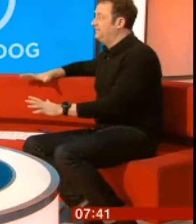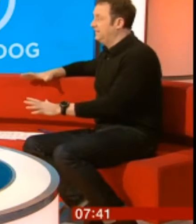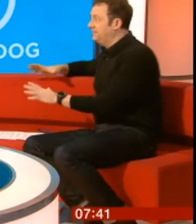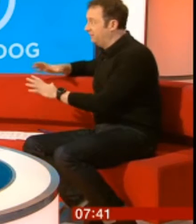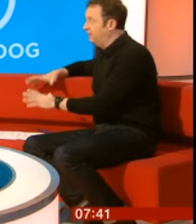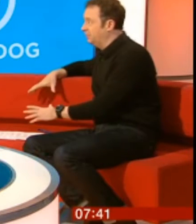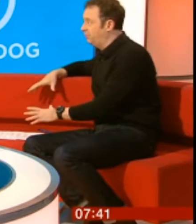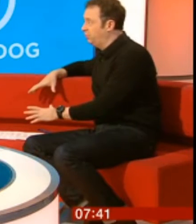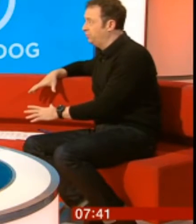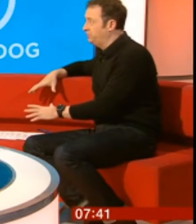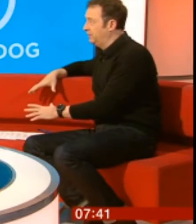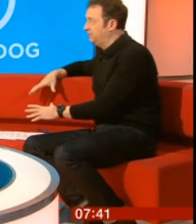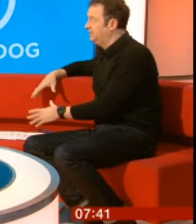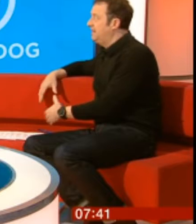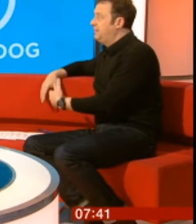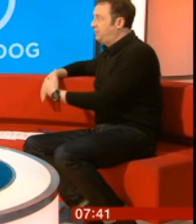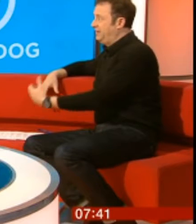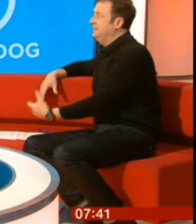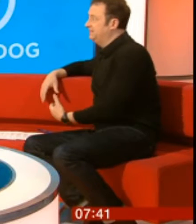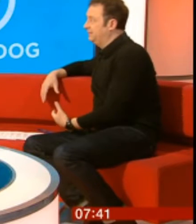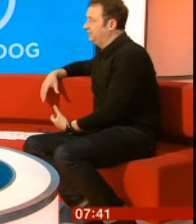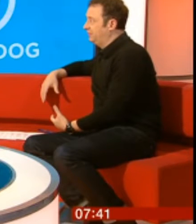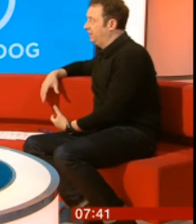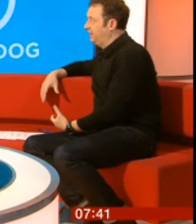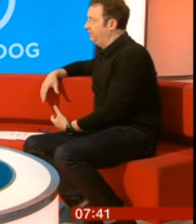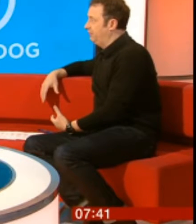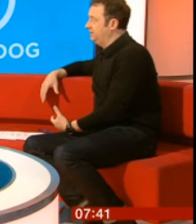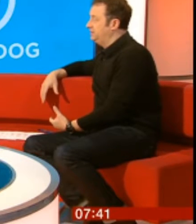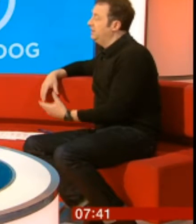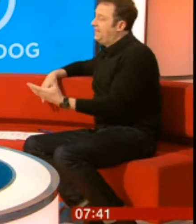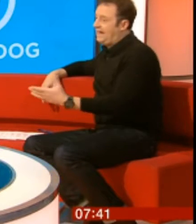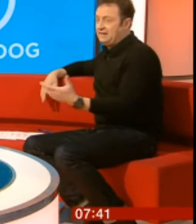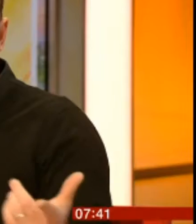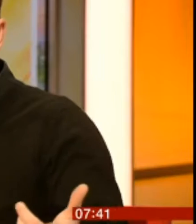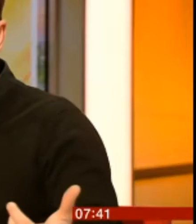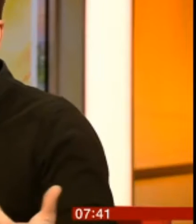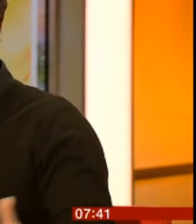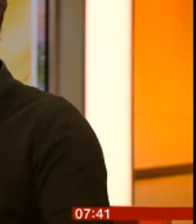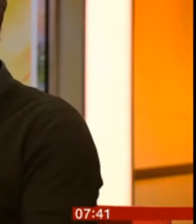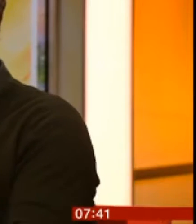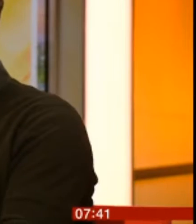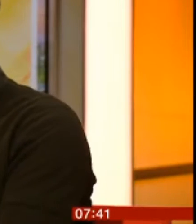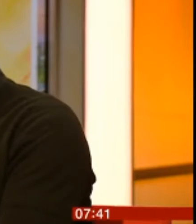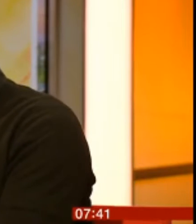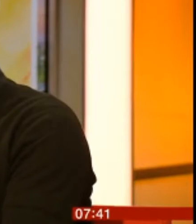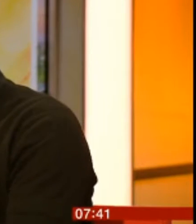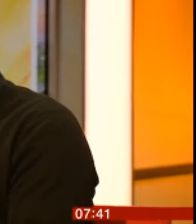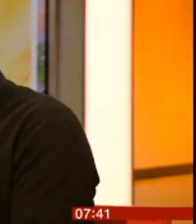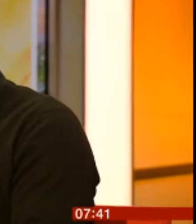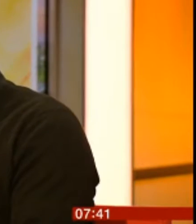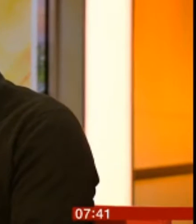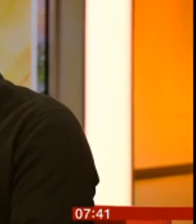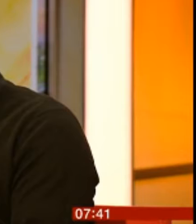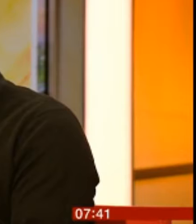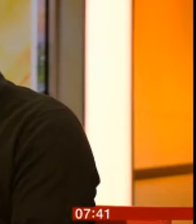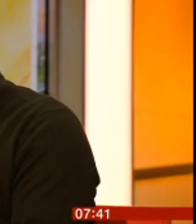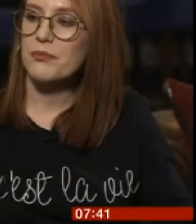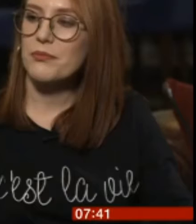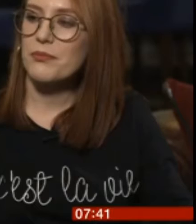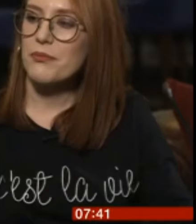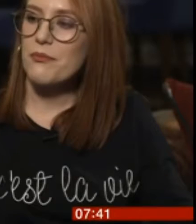up and said, listen, this is very important to us. Please give us the right information. And, as this clip shows, you can only imagine how it feels.